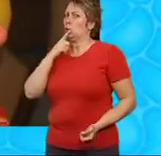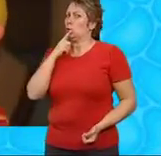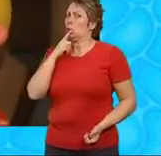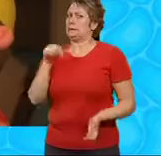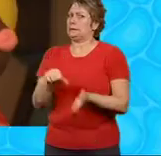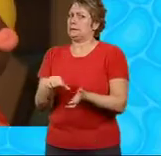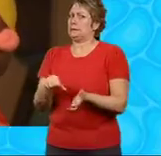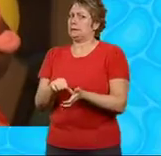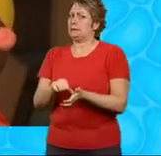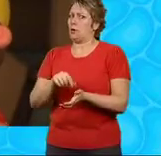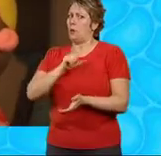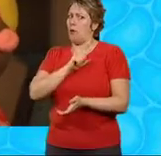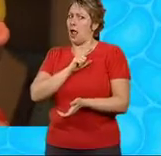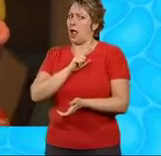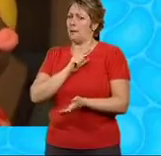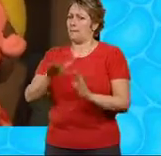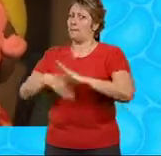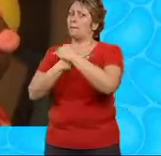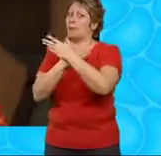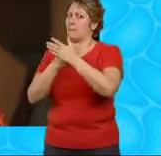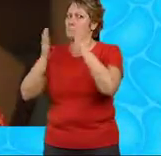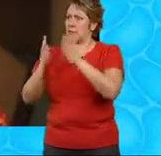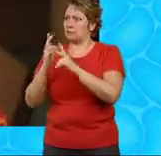tricky, bats are a protected species